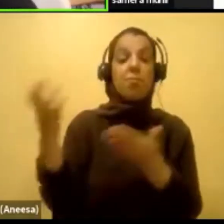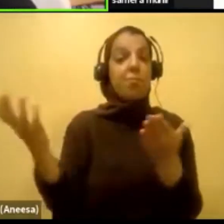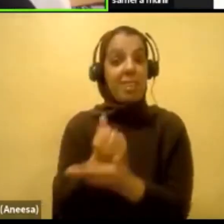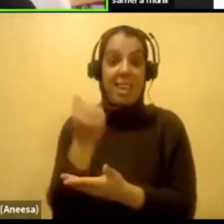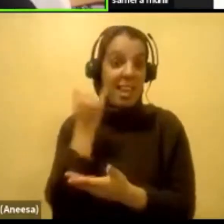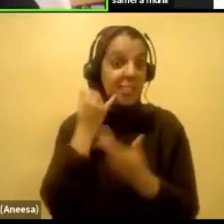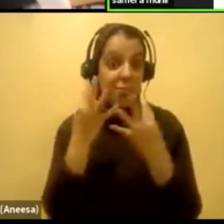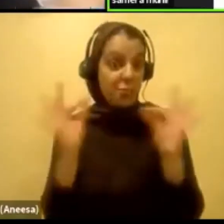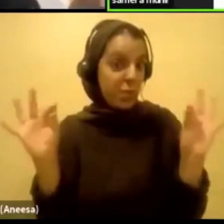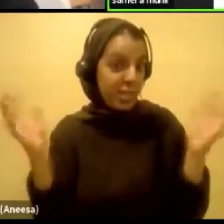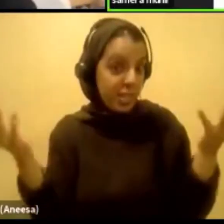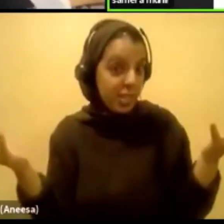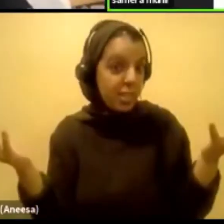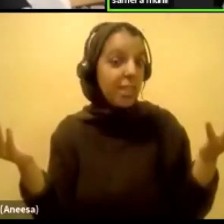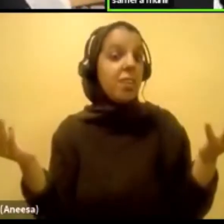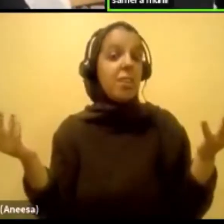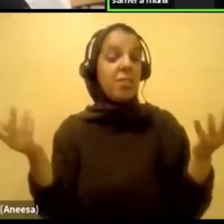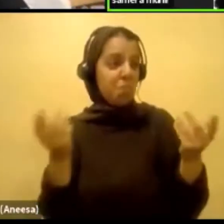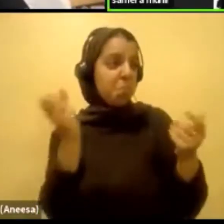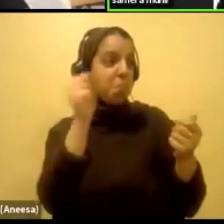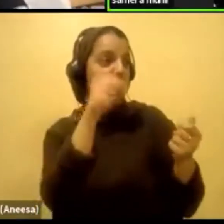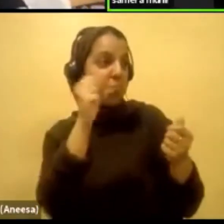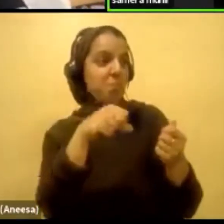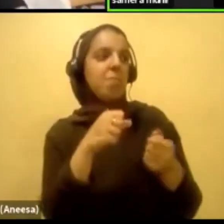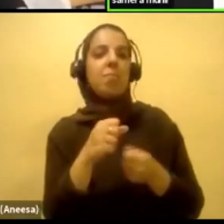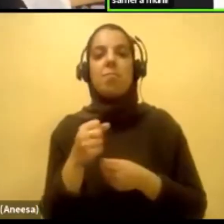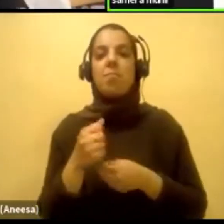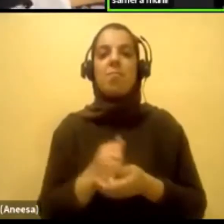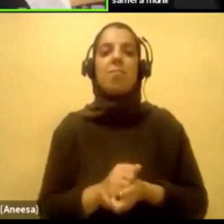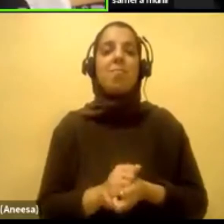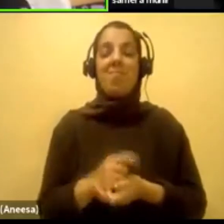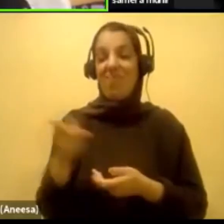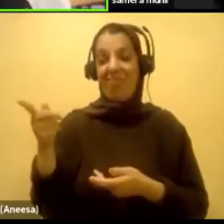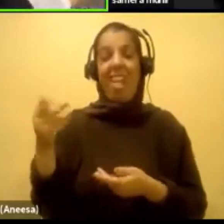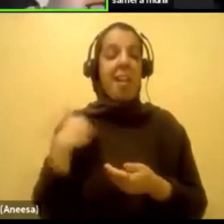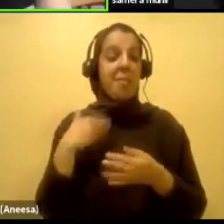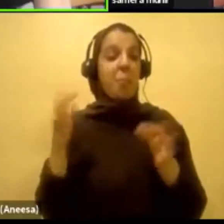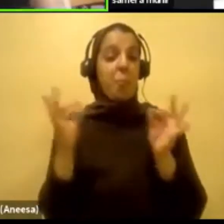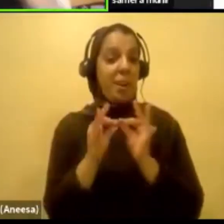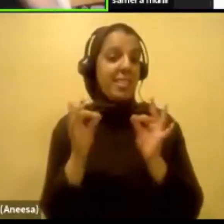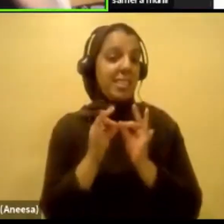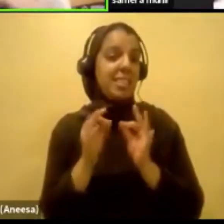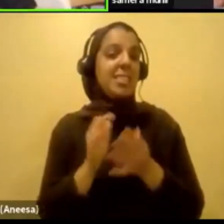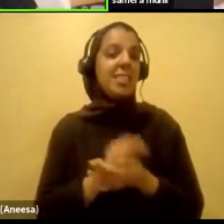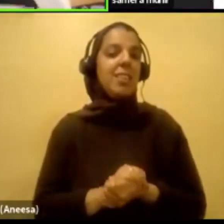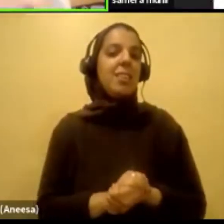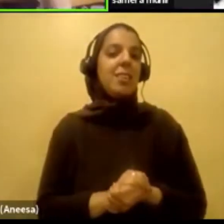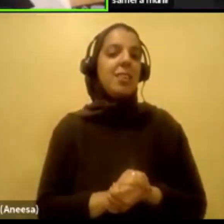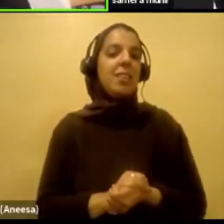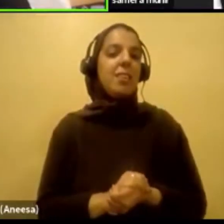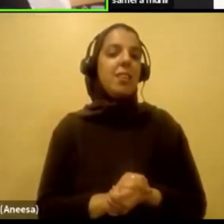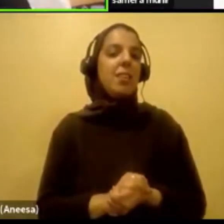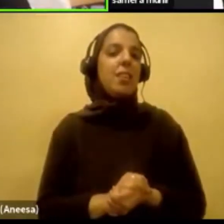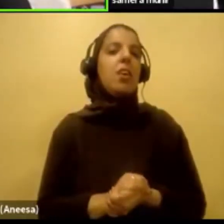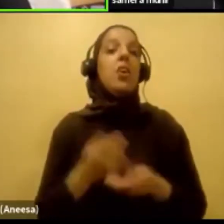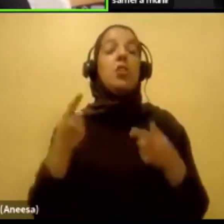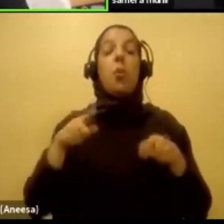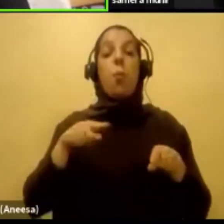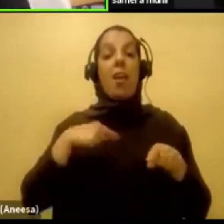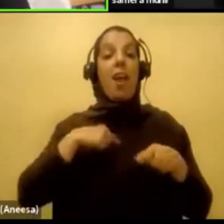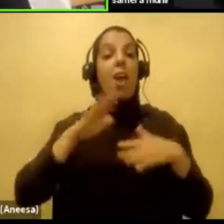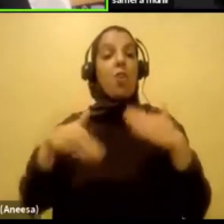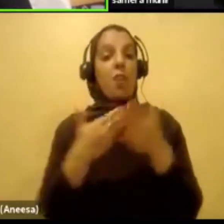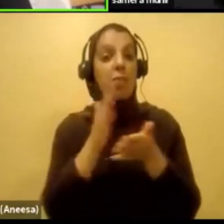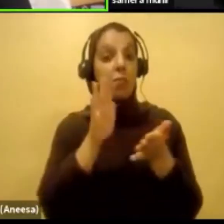right? Yeah, everything comes at the price, right? We've learned this. And so when I got to school, you know, I was